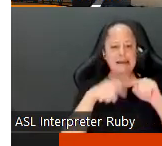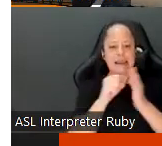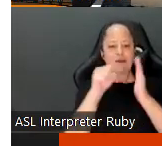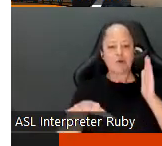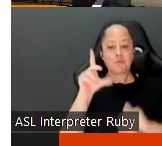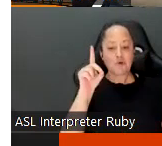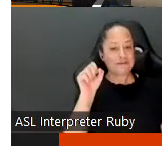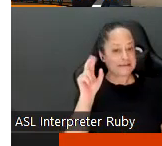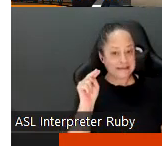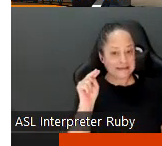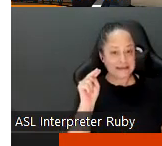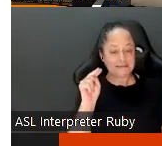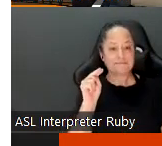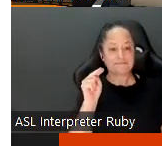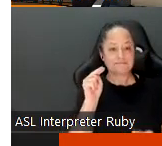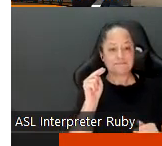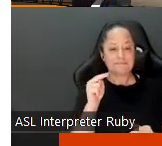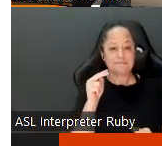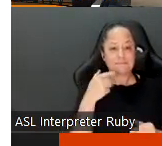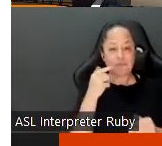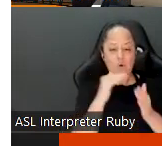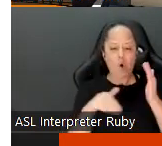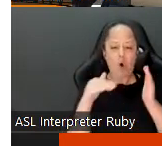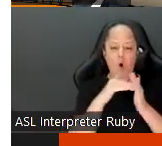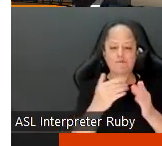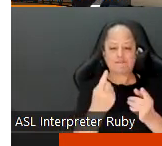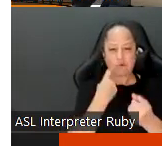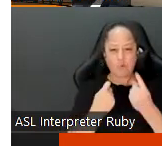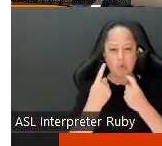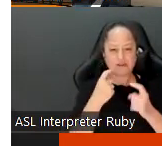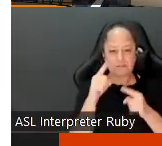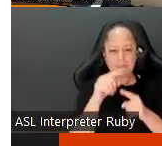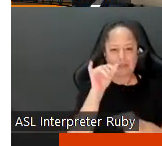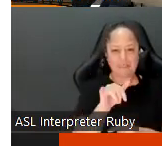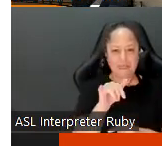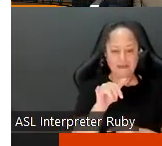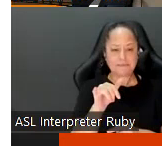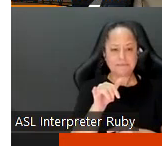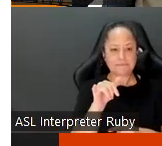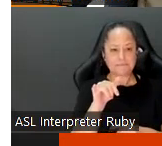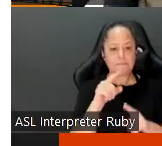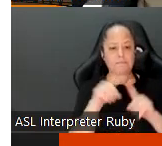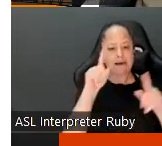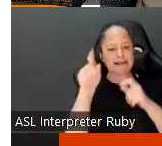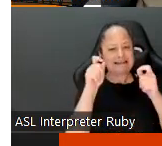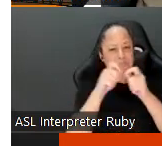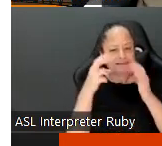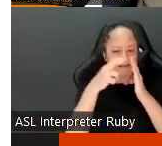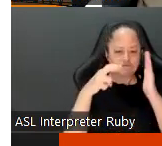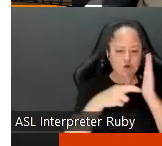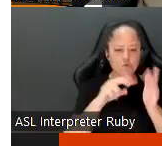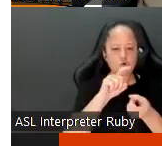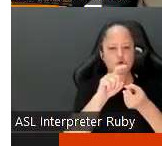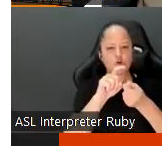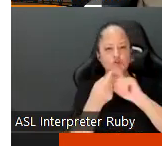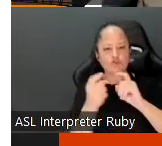um let me just preempt the question that often comes up here um but there are um but there are very specific rules that change based